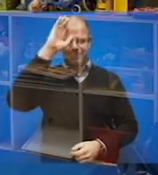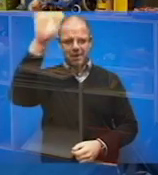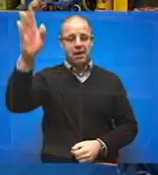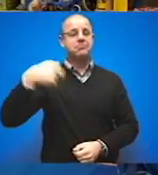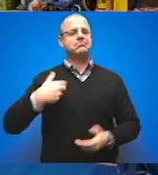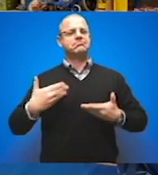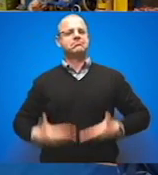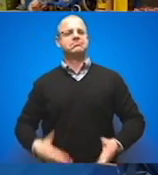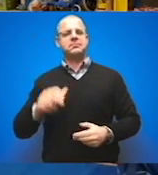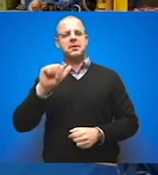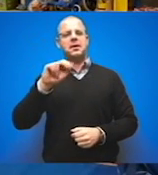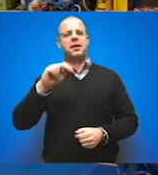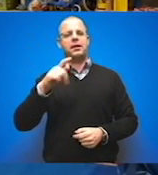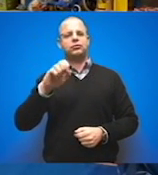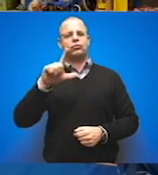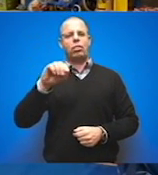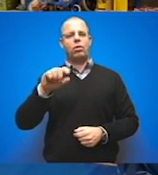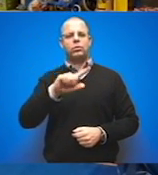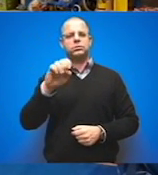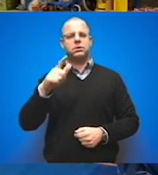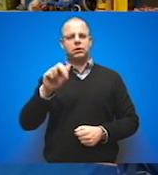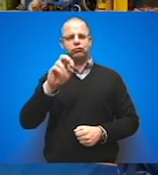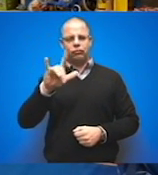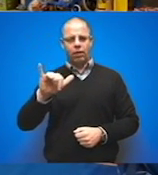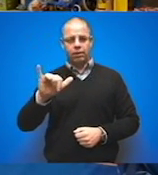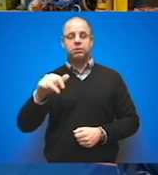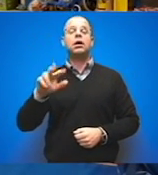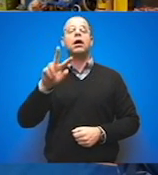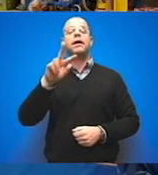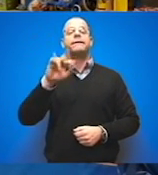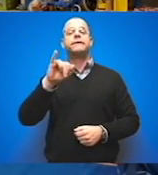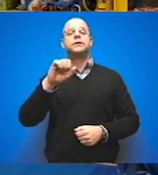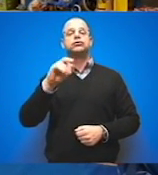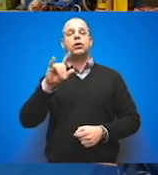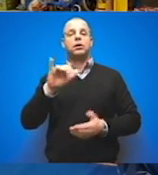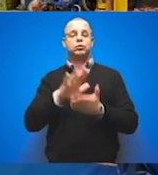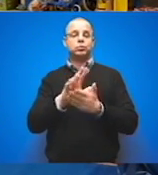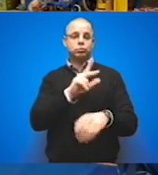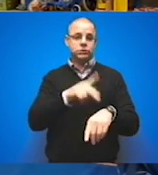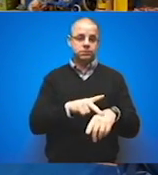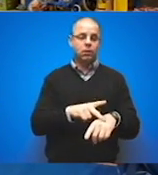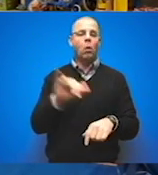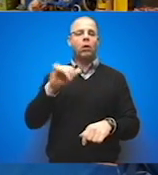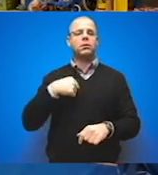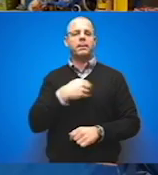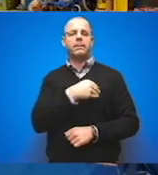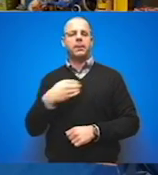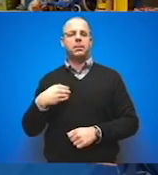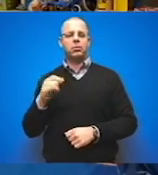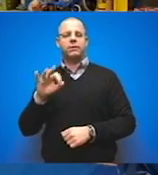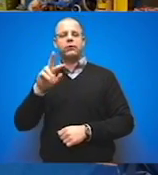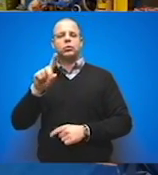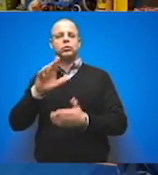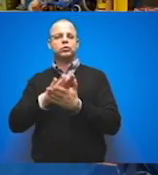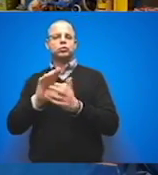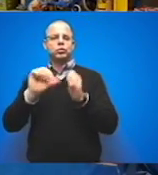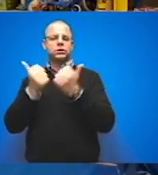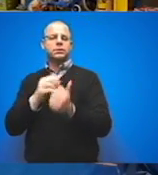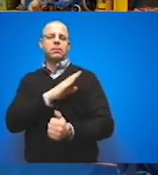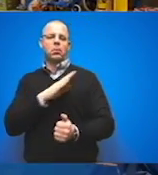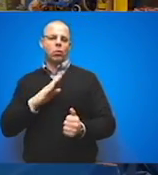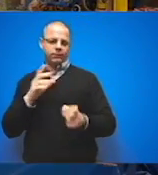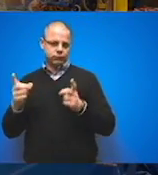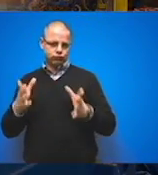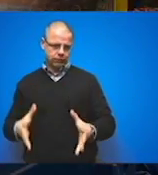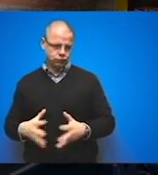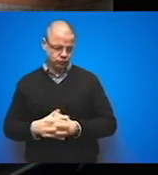Hi, I'm Angelo Zigarelli, Henry Viscardi School principal and member of the 4201 School's Association Board of Directors. The